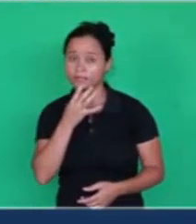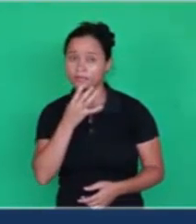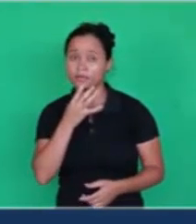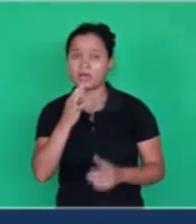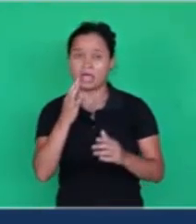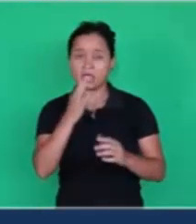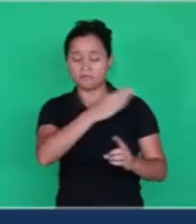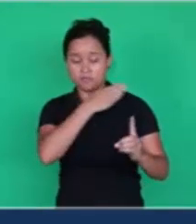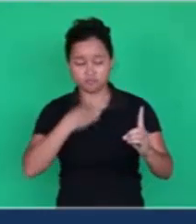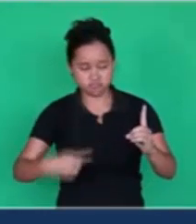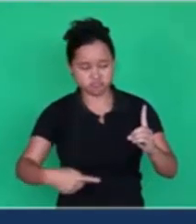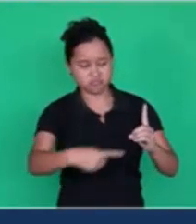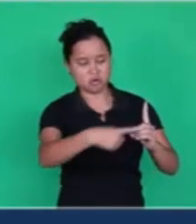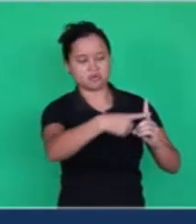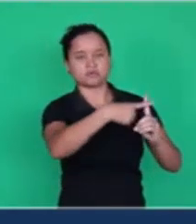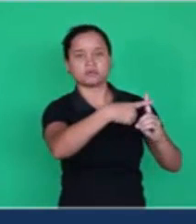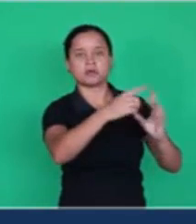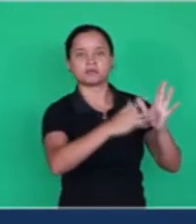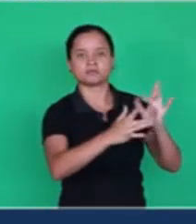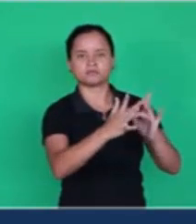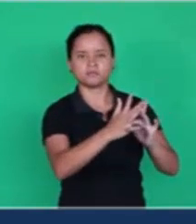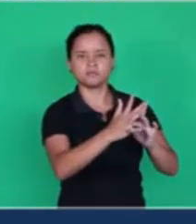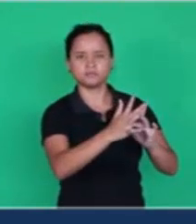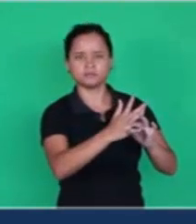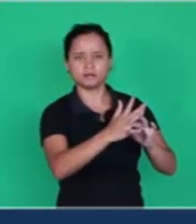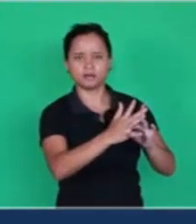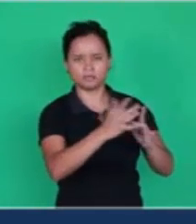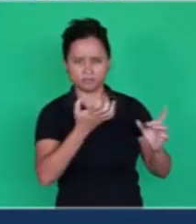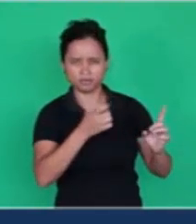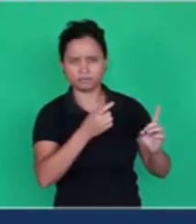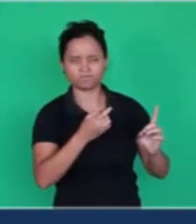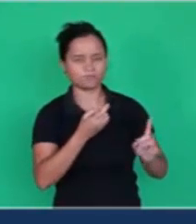Why did they crucify Jesus? Because they never knew him.